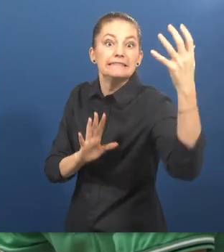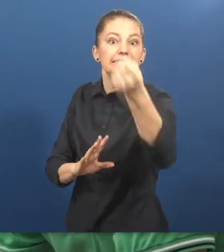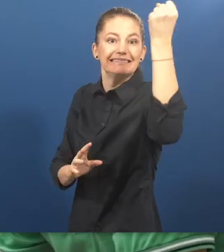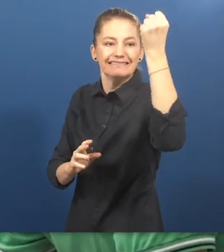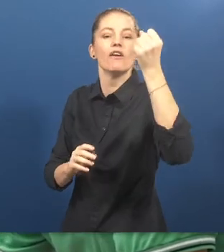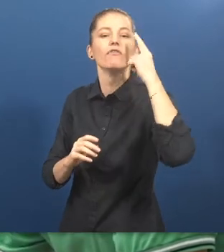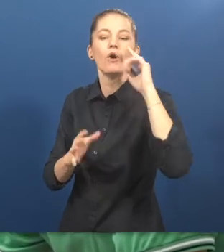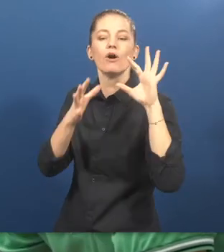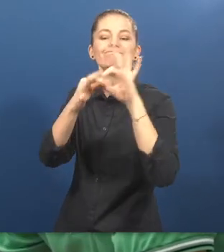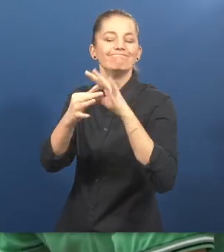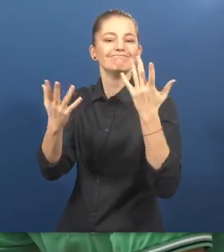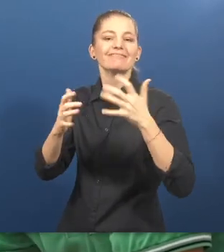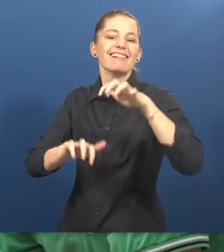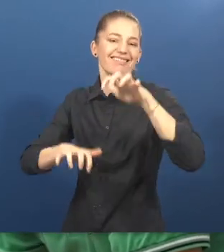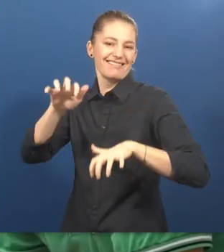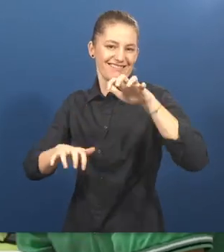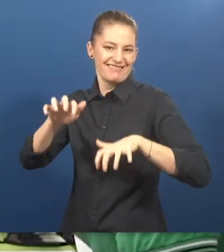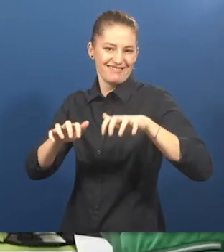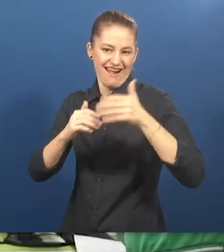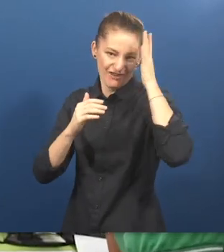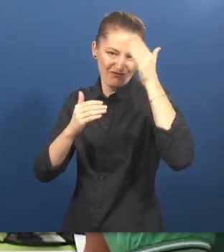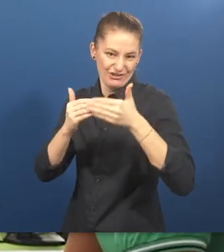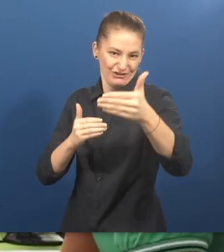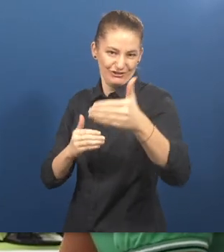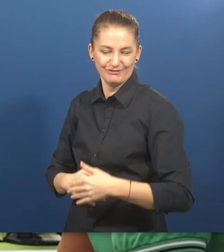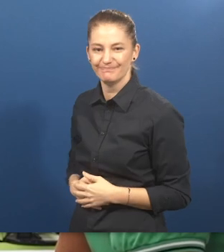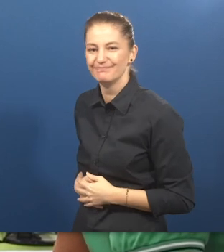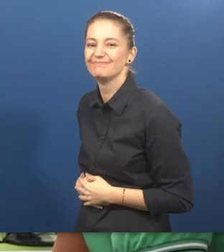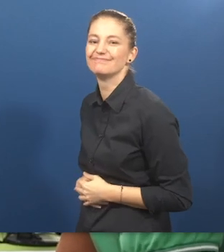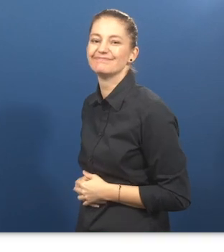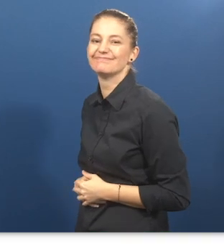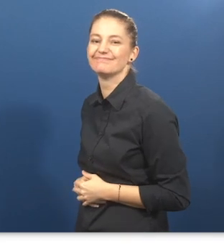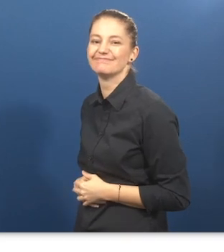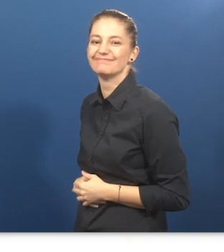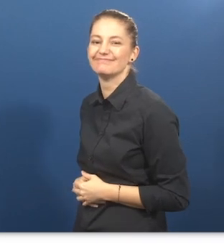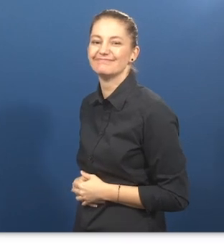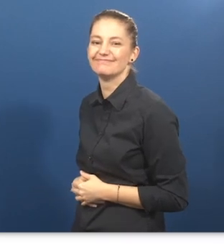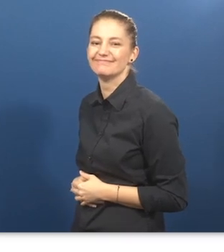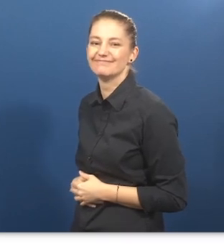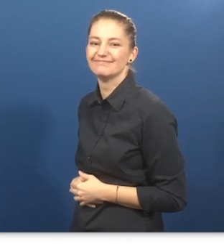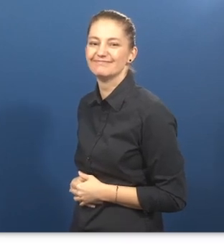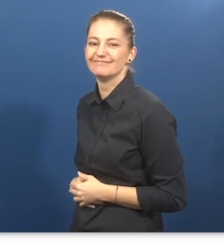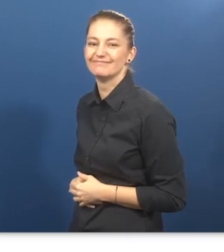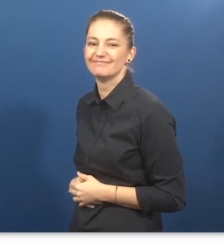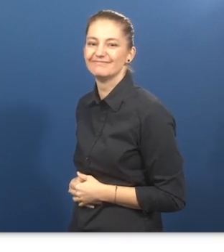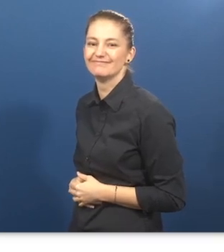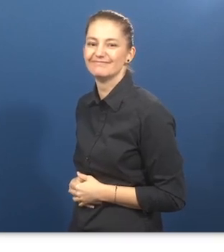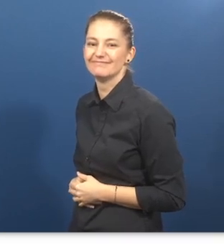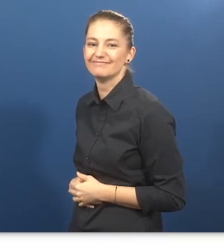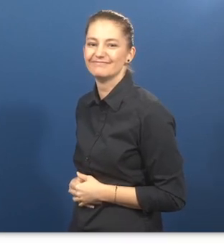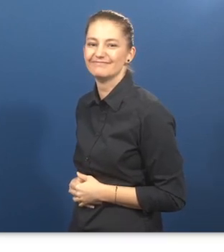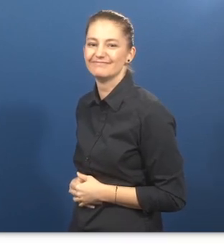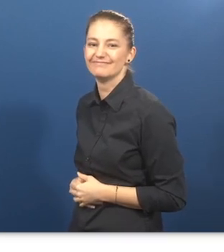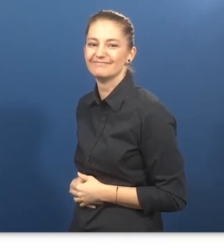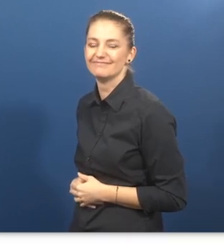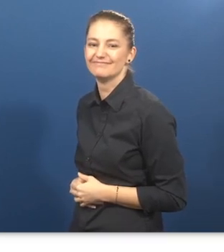a grand code, link it or to tackle the digital gap. Zero Project, a world